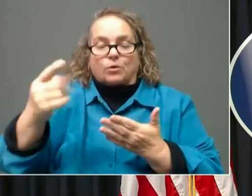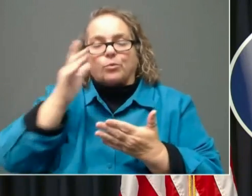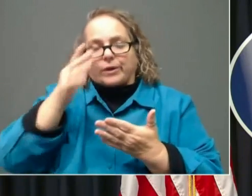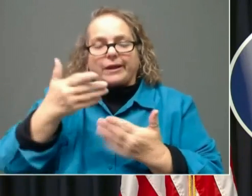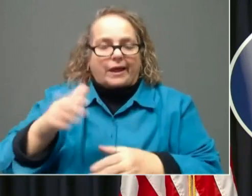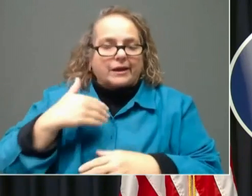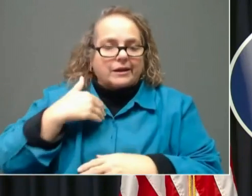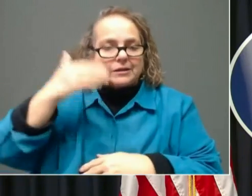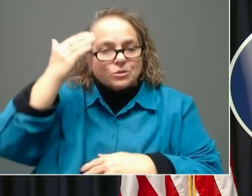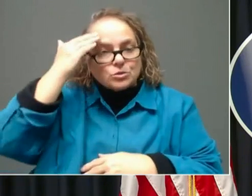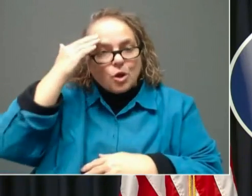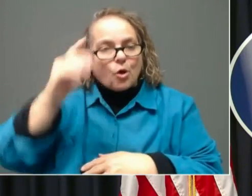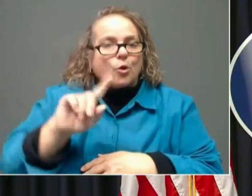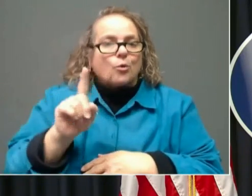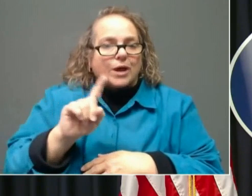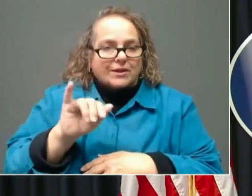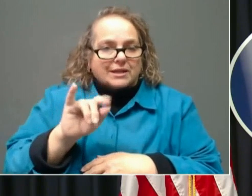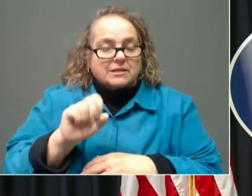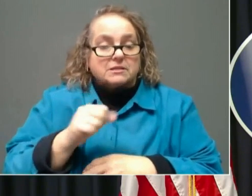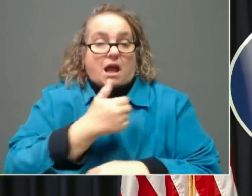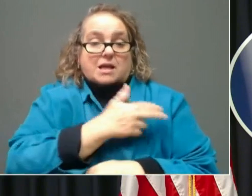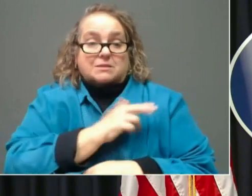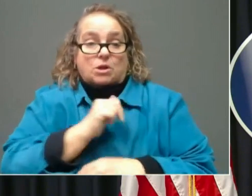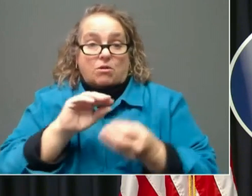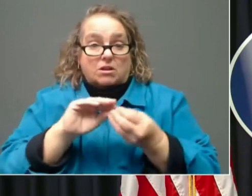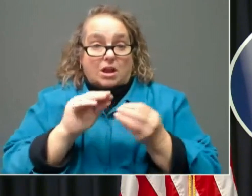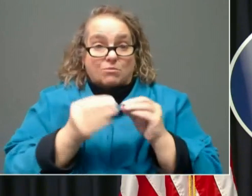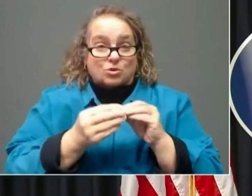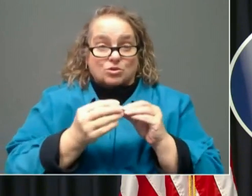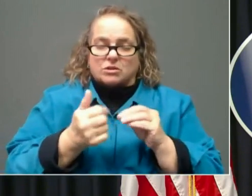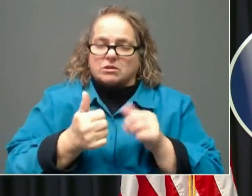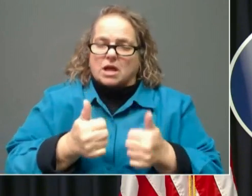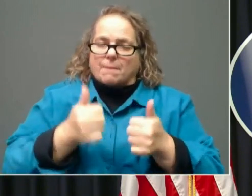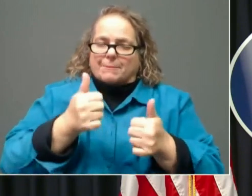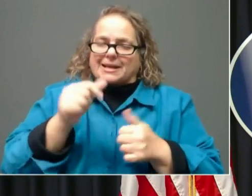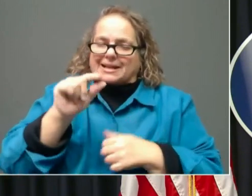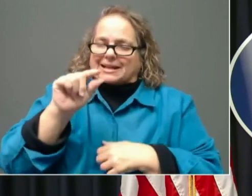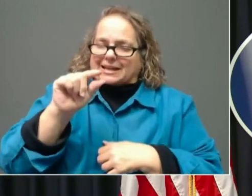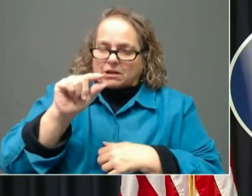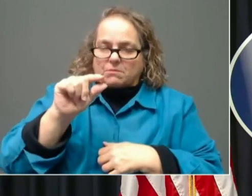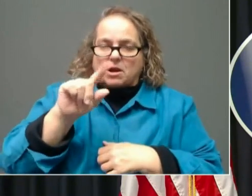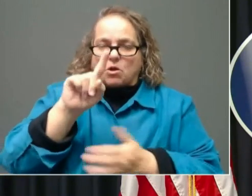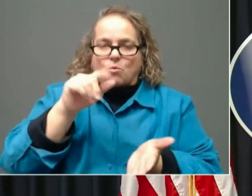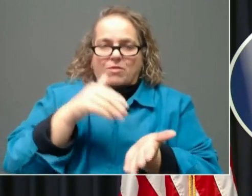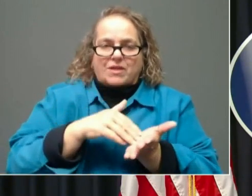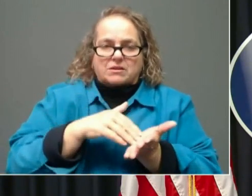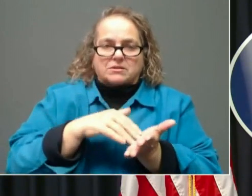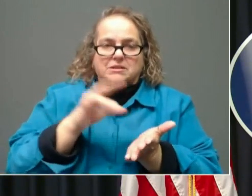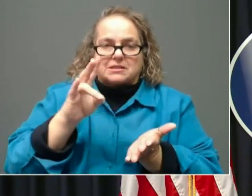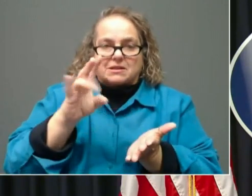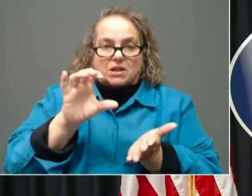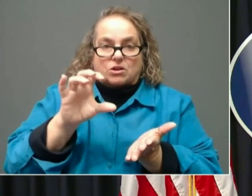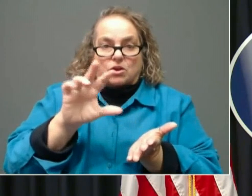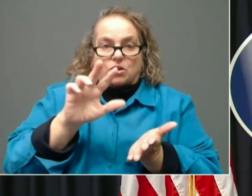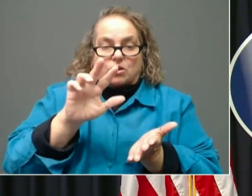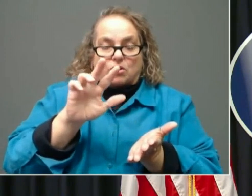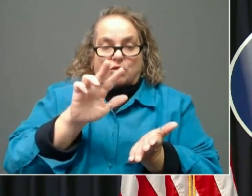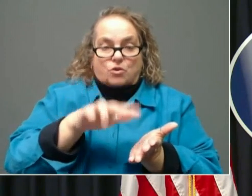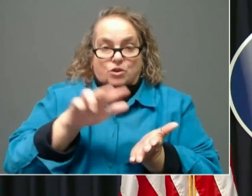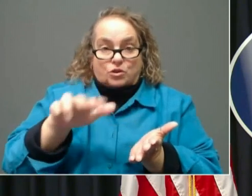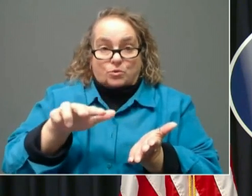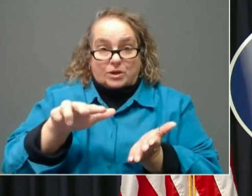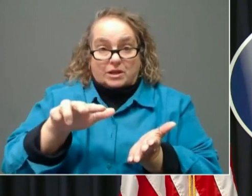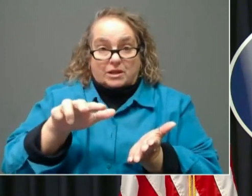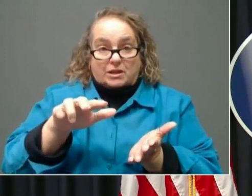The hospitalization numbers just up a little bit. 1,733 individuals